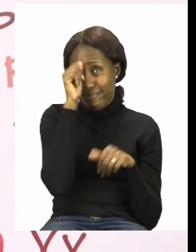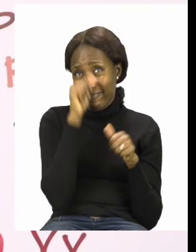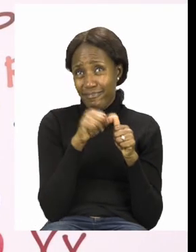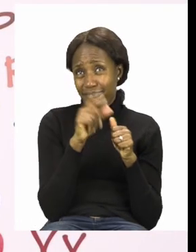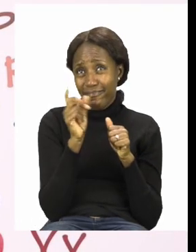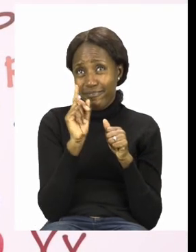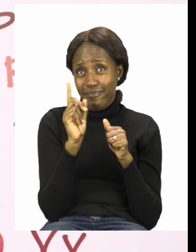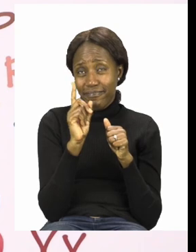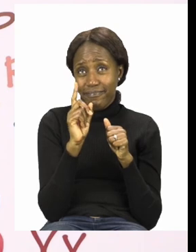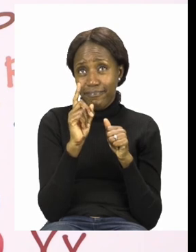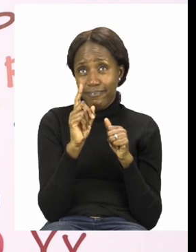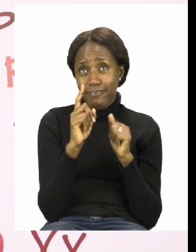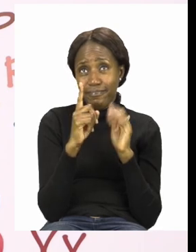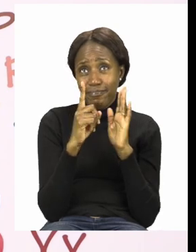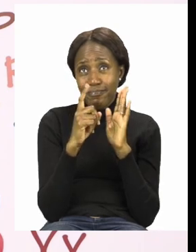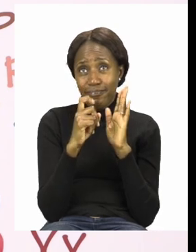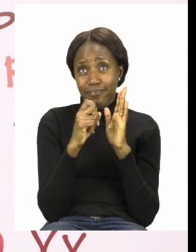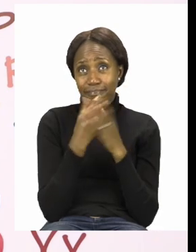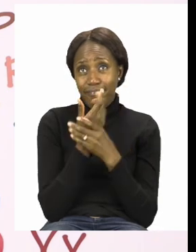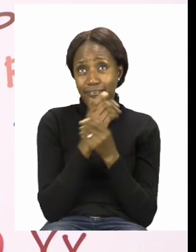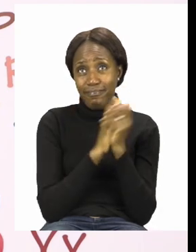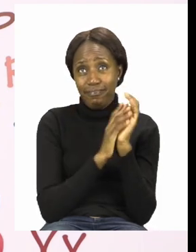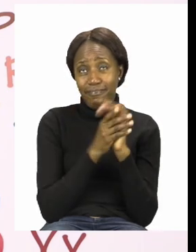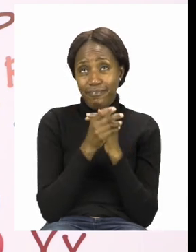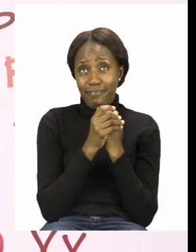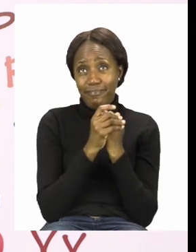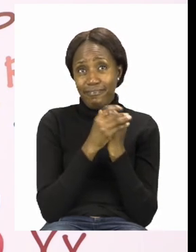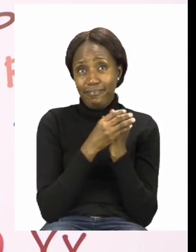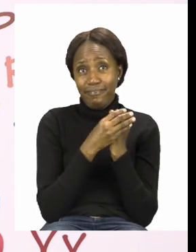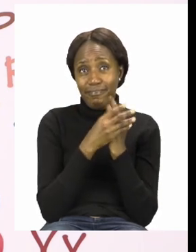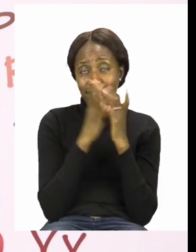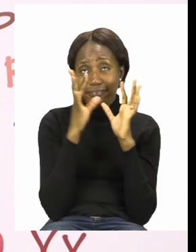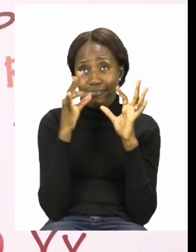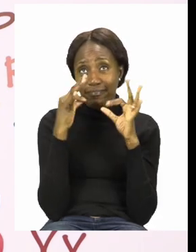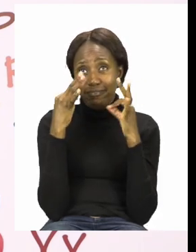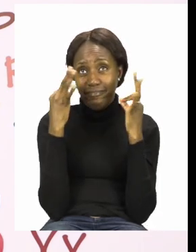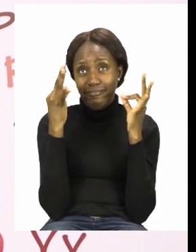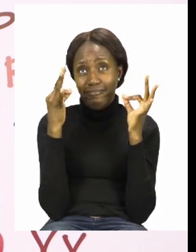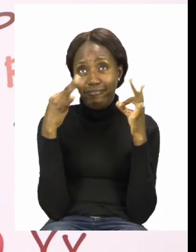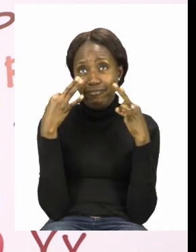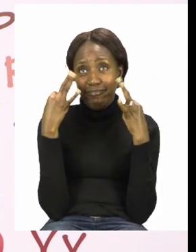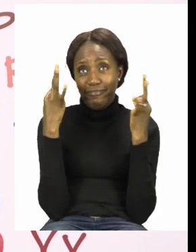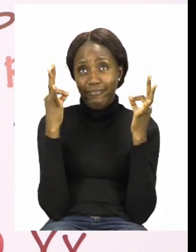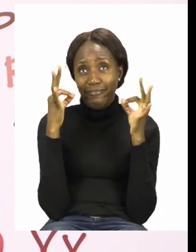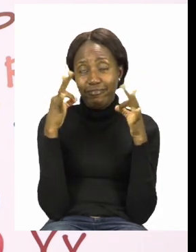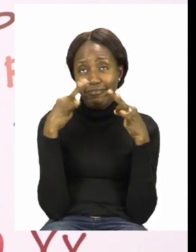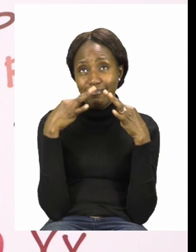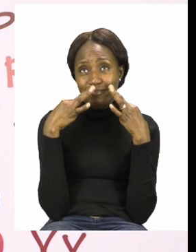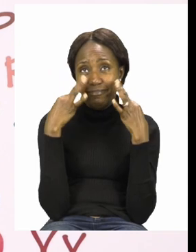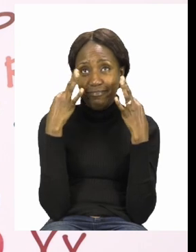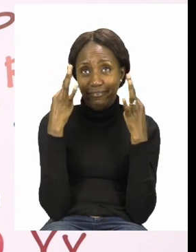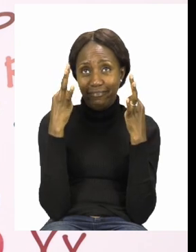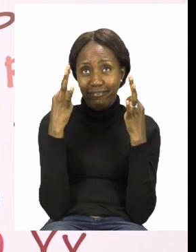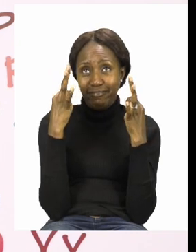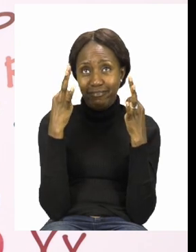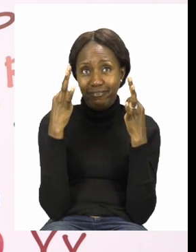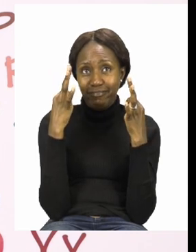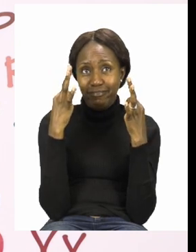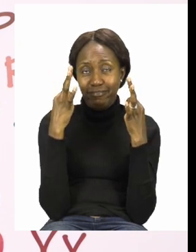need to sanitize. So let's take our sanitizer and sing our special sanitizing song.